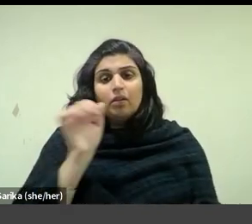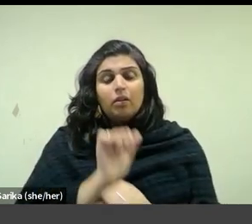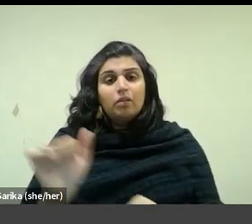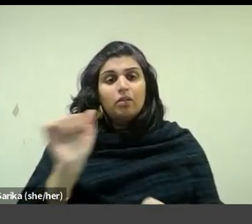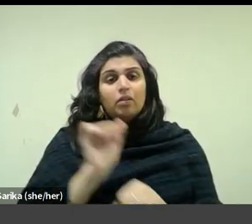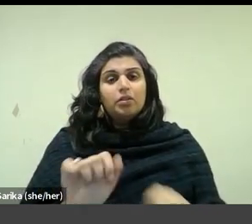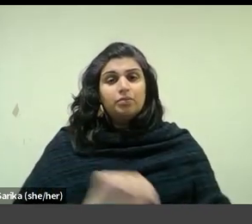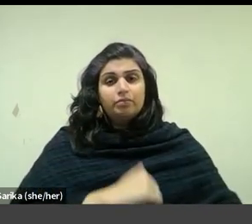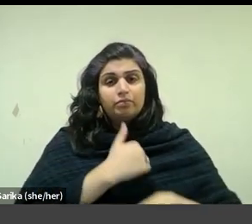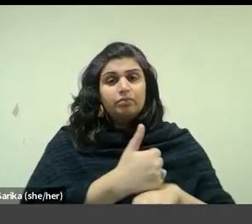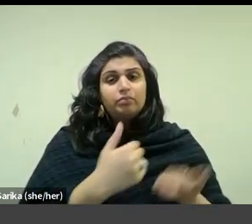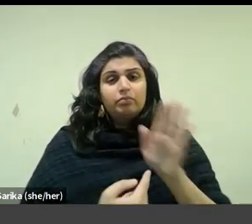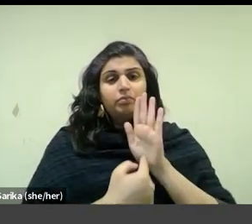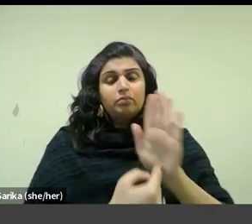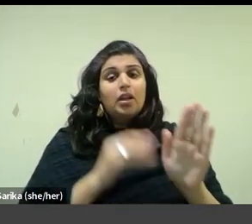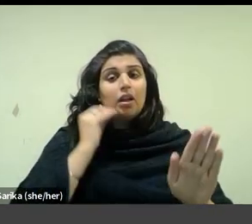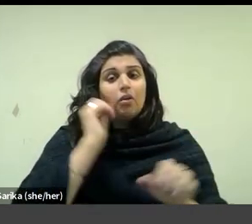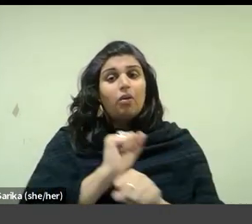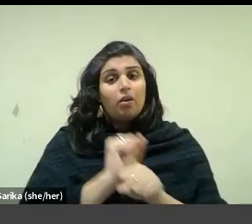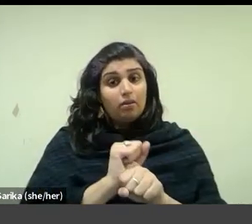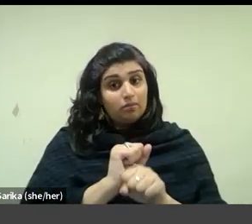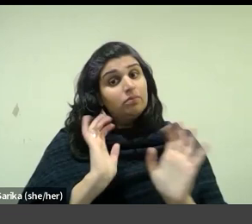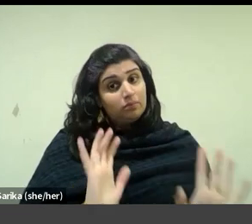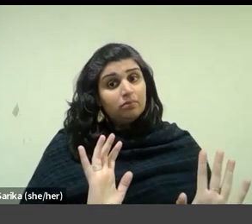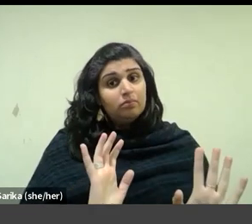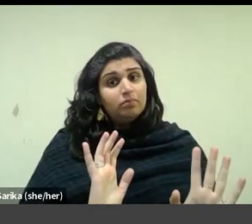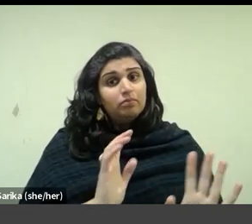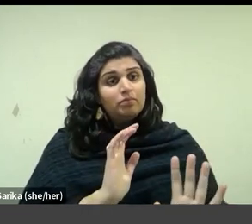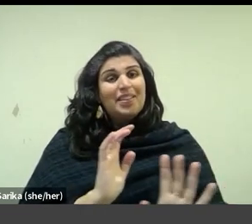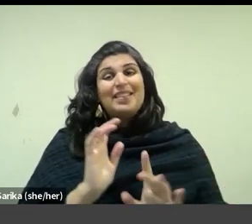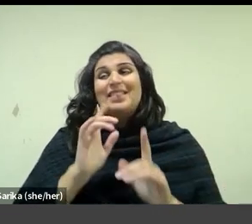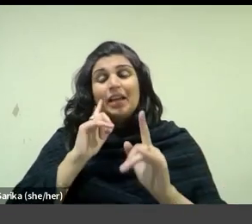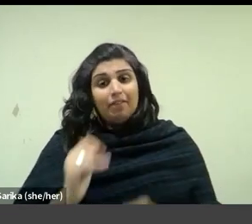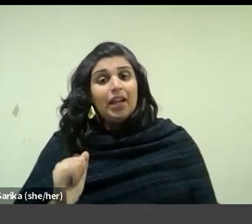establish that housework is, without question, women's work.